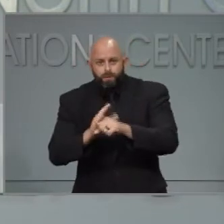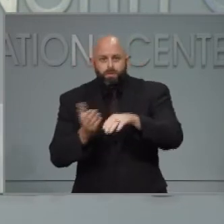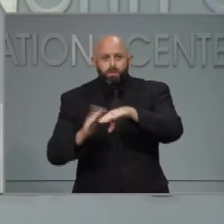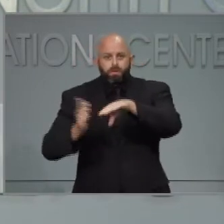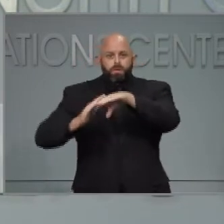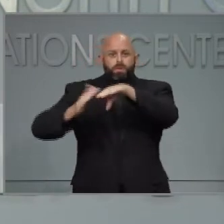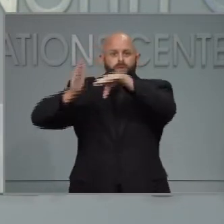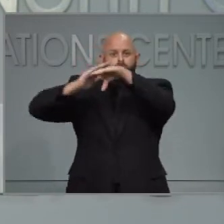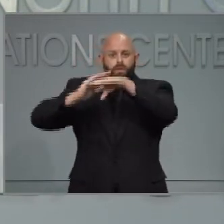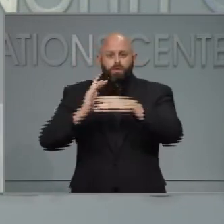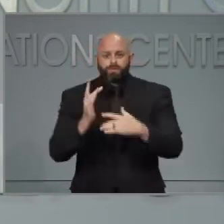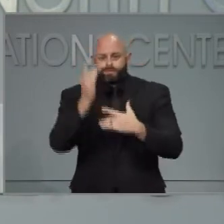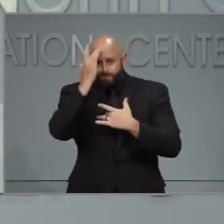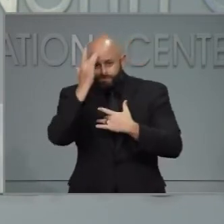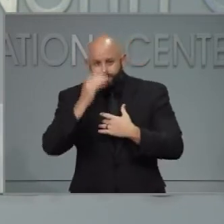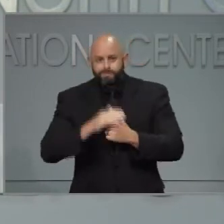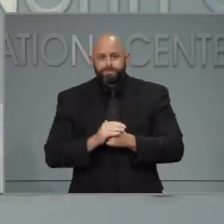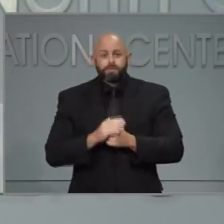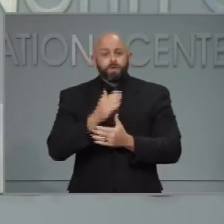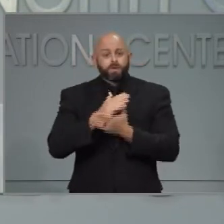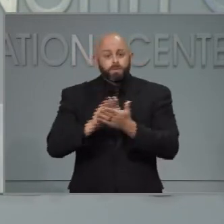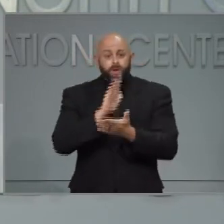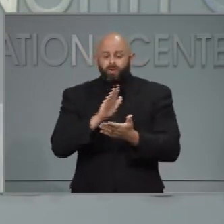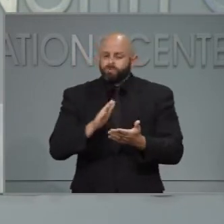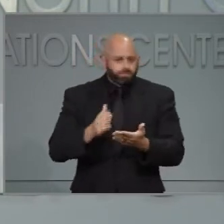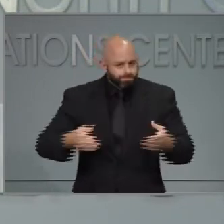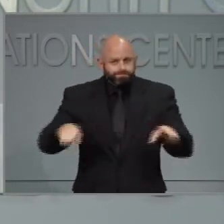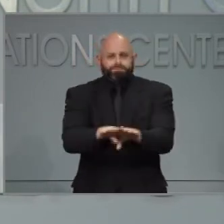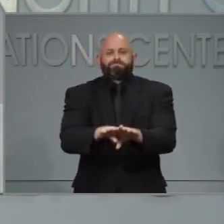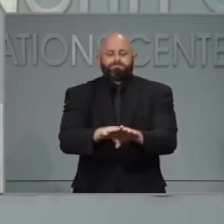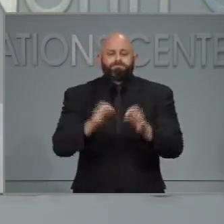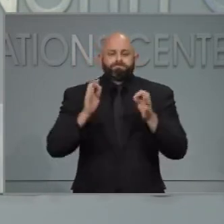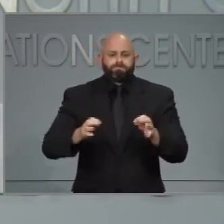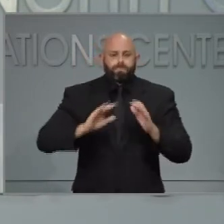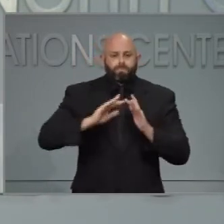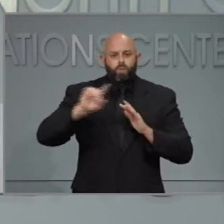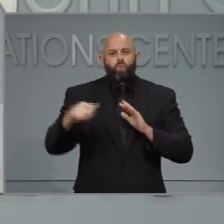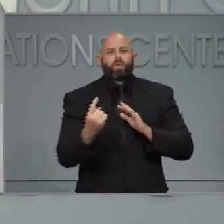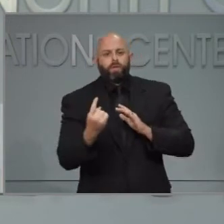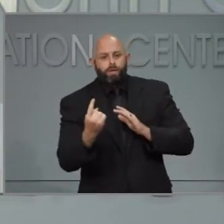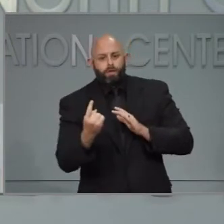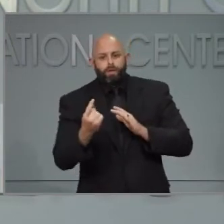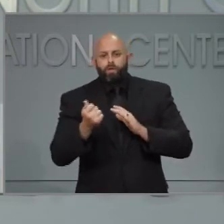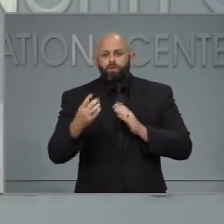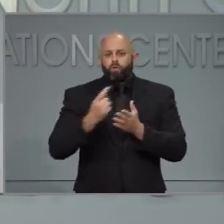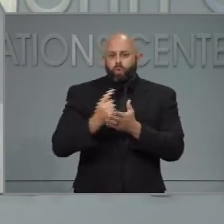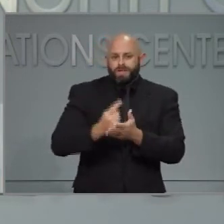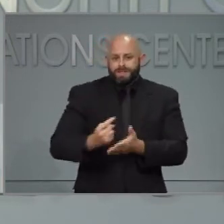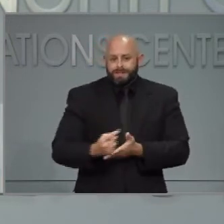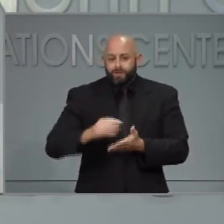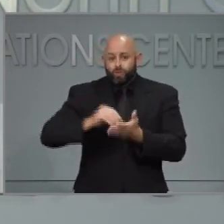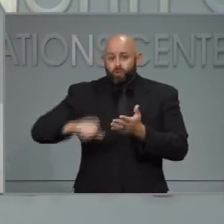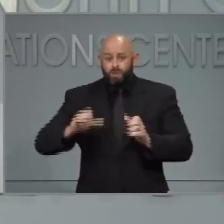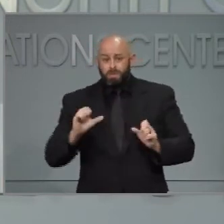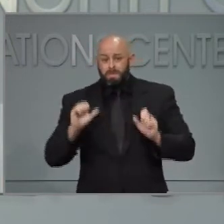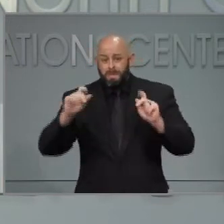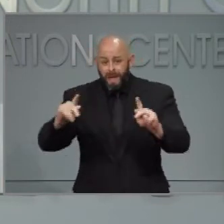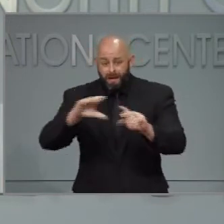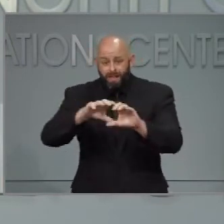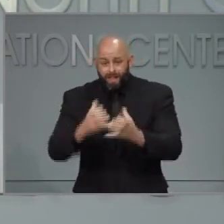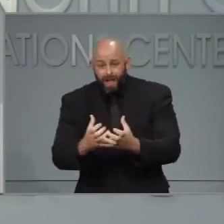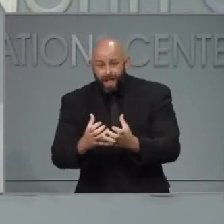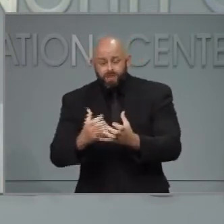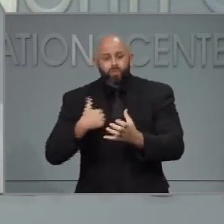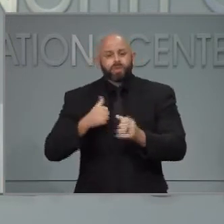Some colleges pivoted to full online learning, and after several weeks of students back in the classroom, we've